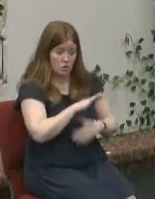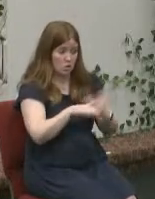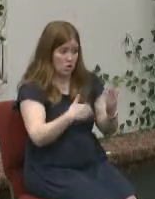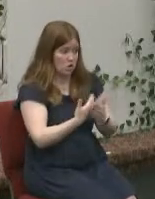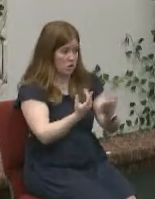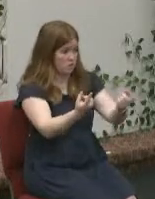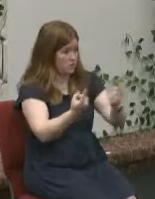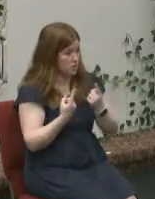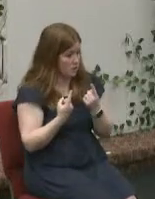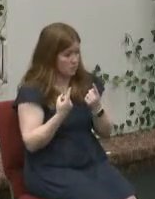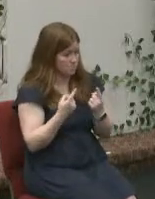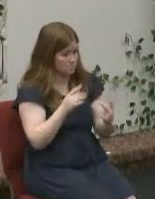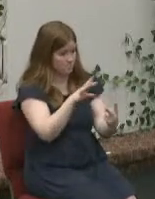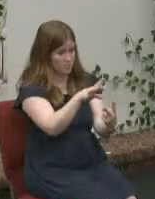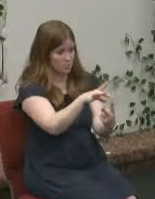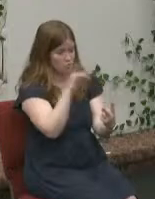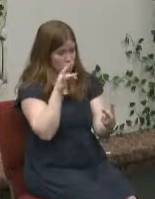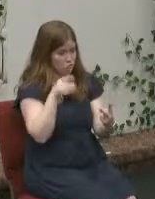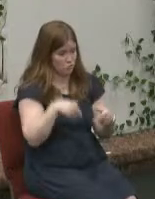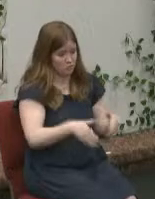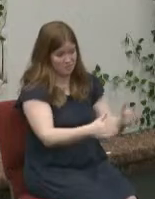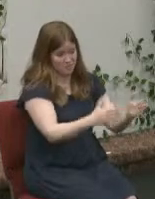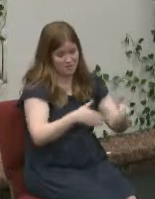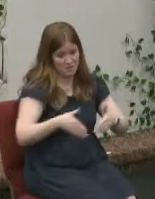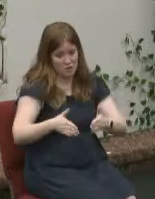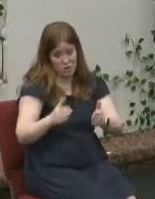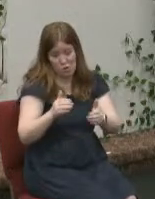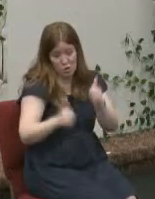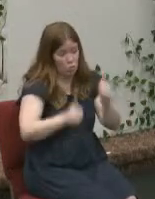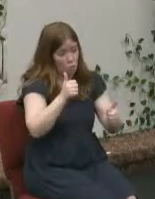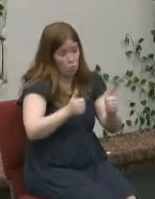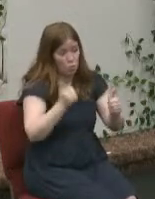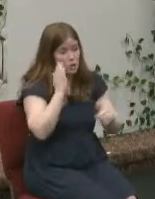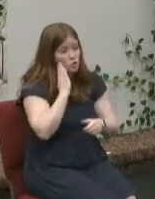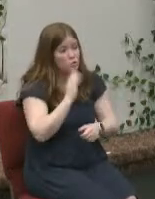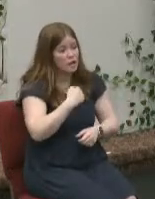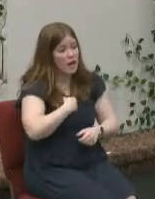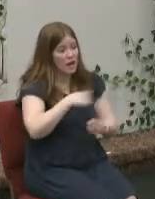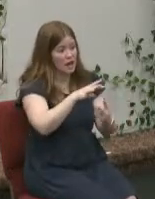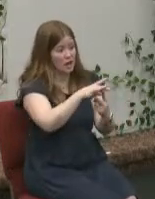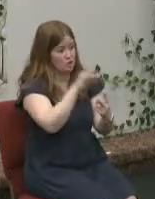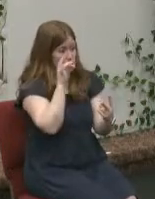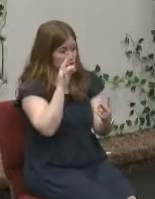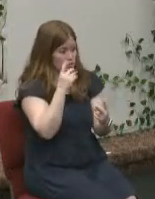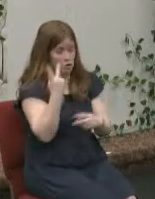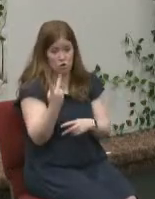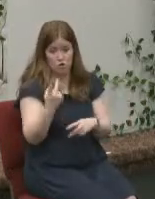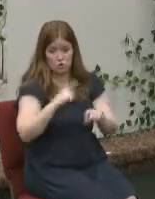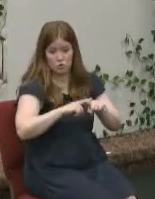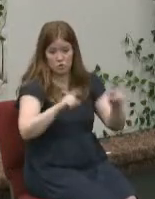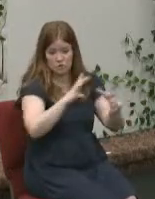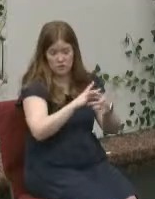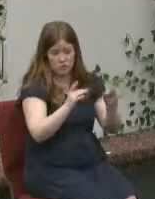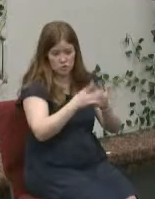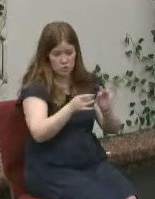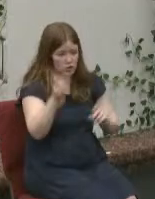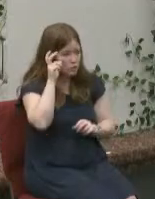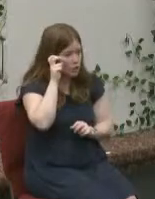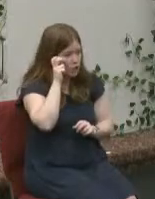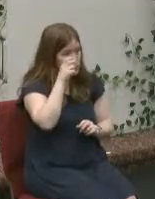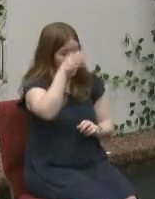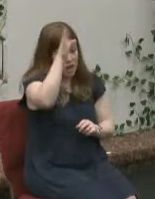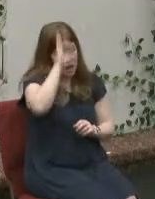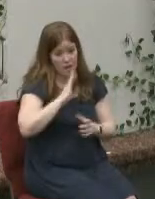to a divergence in the road we've all come and have been faced with two stories god's